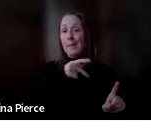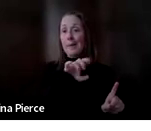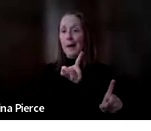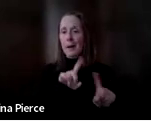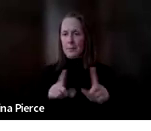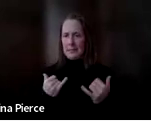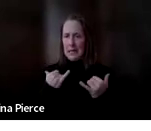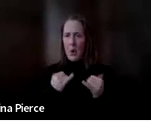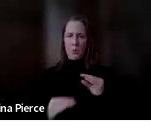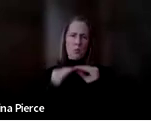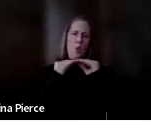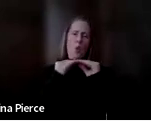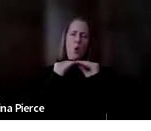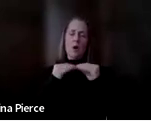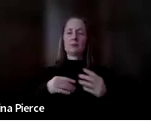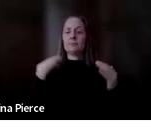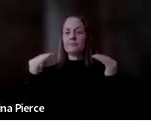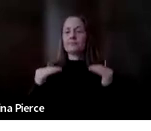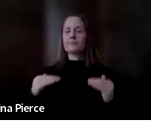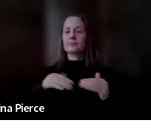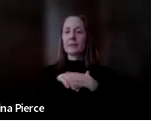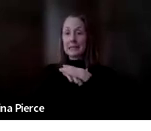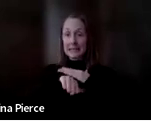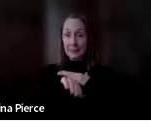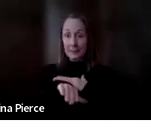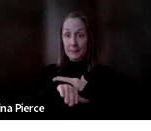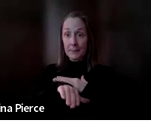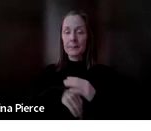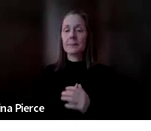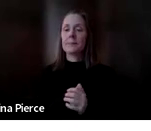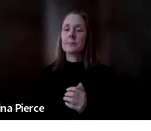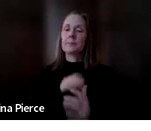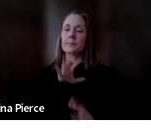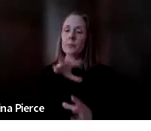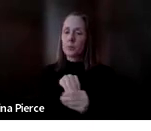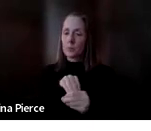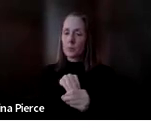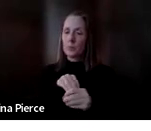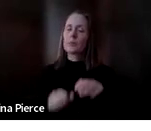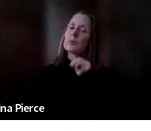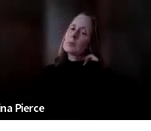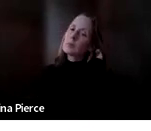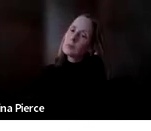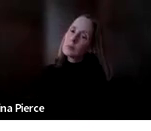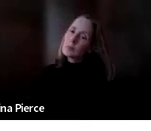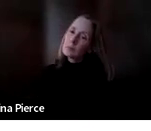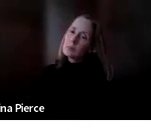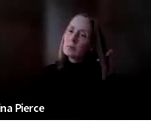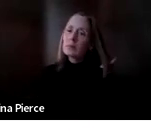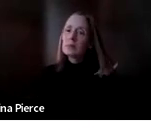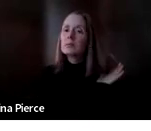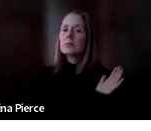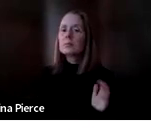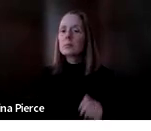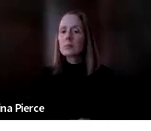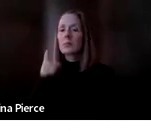Casey says accessibility. Yes, wonderful. Yeah, think those are all I mean, I think